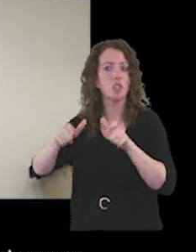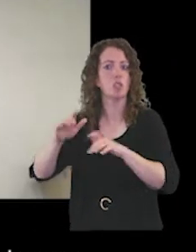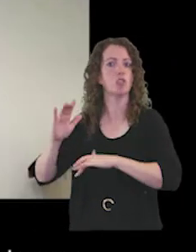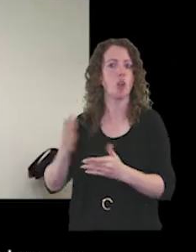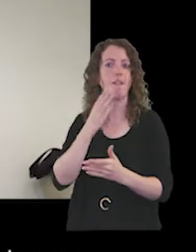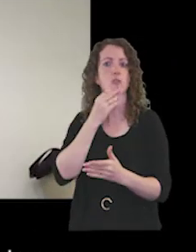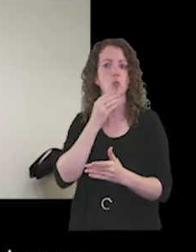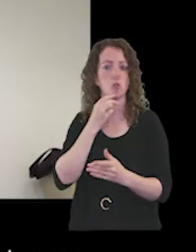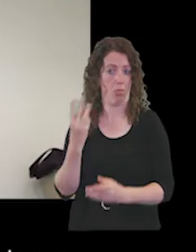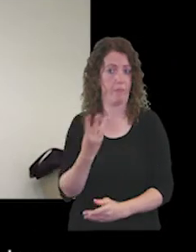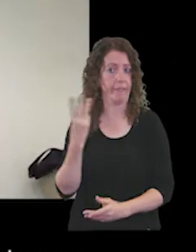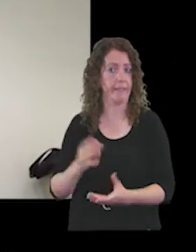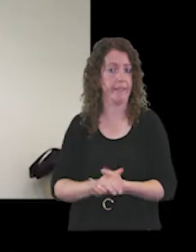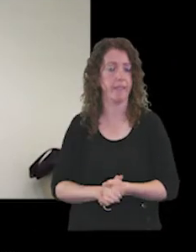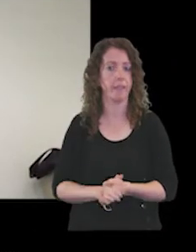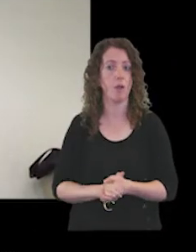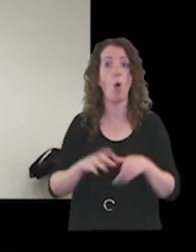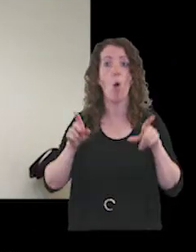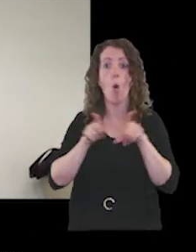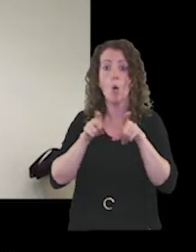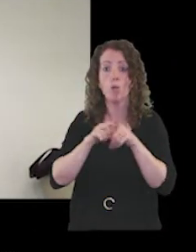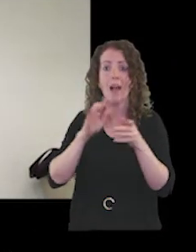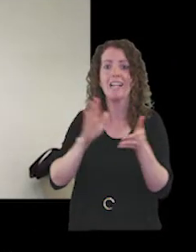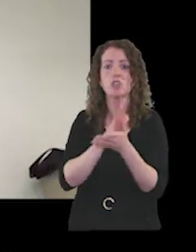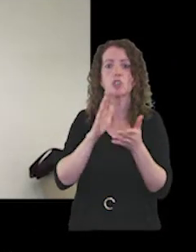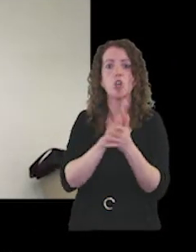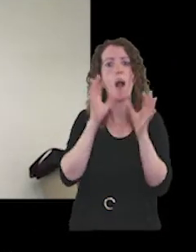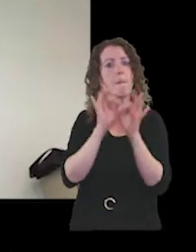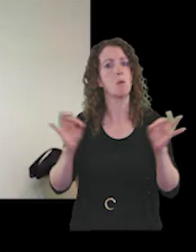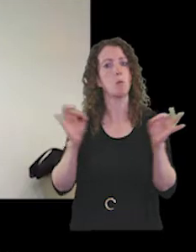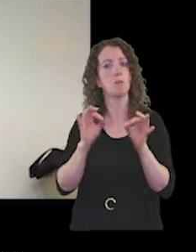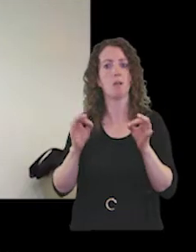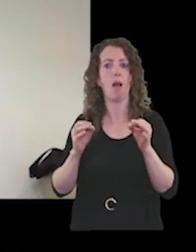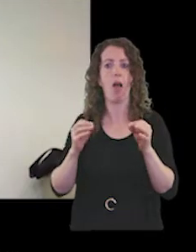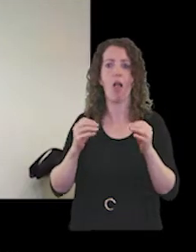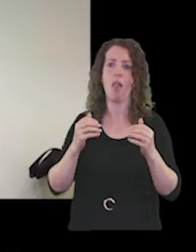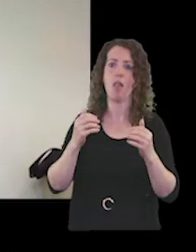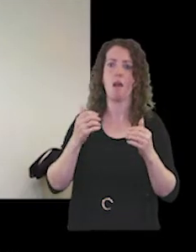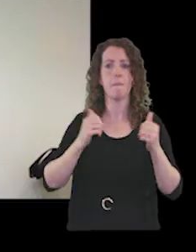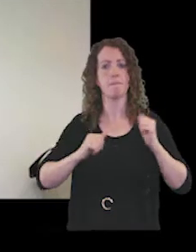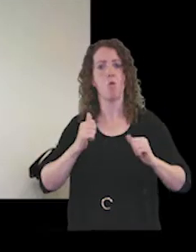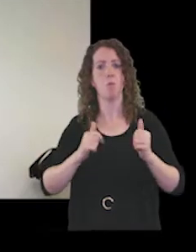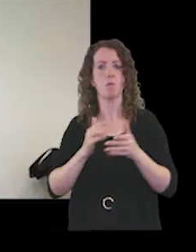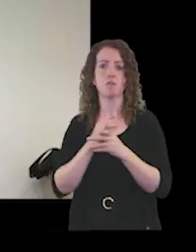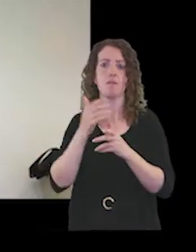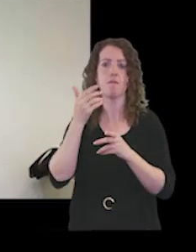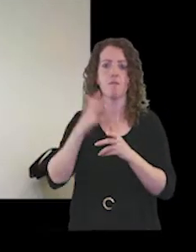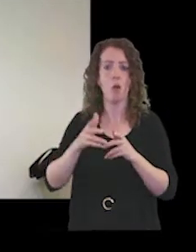And we'll also be enjoying a musical performance from a patient at our Wathwood Hospital.